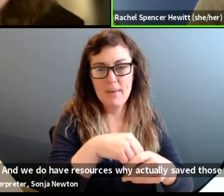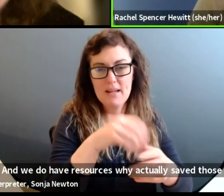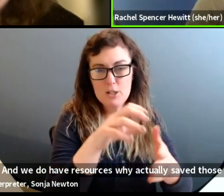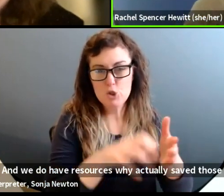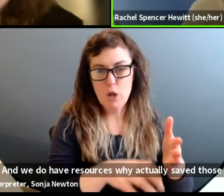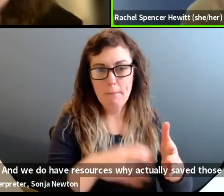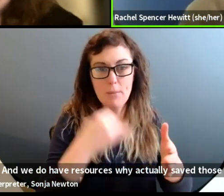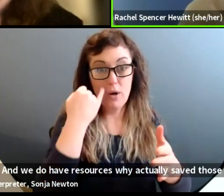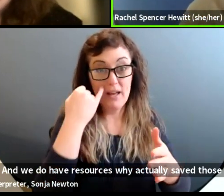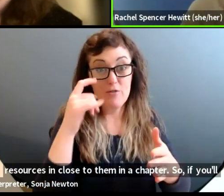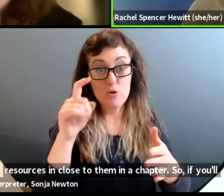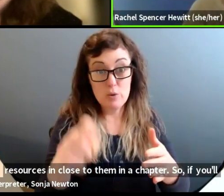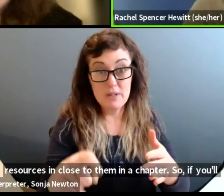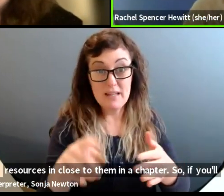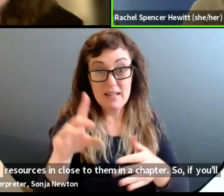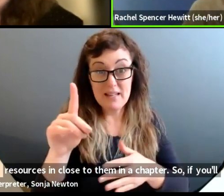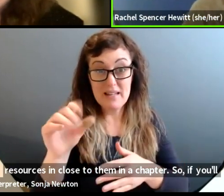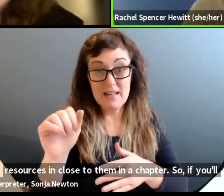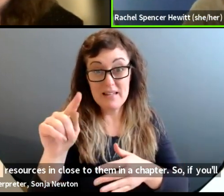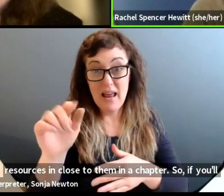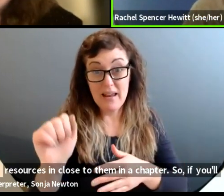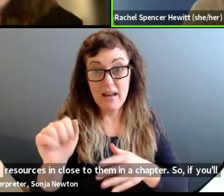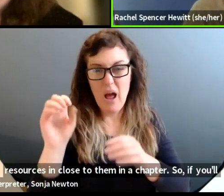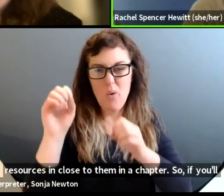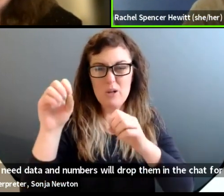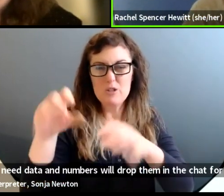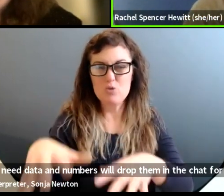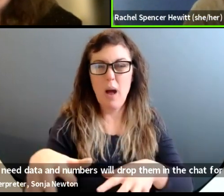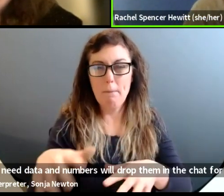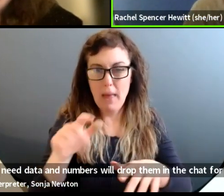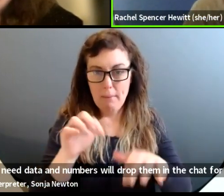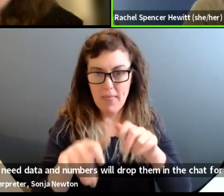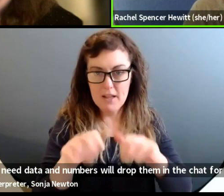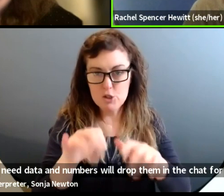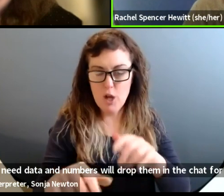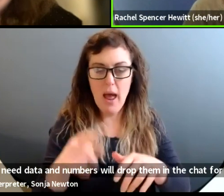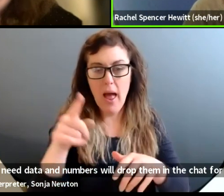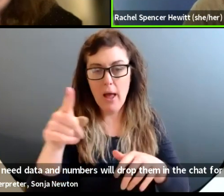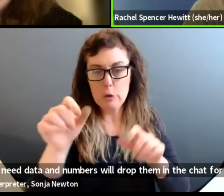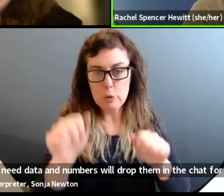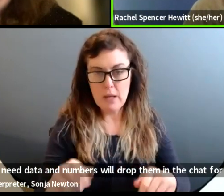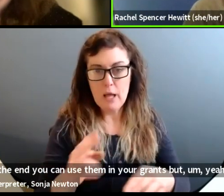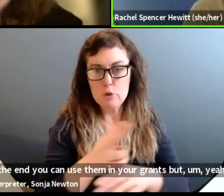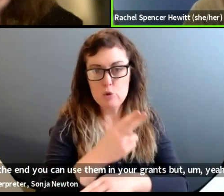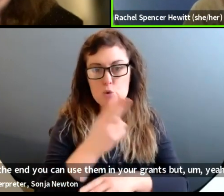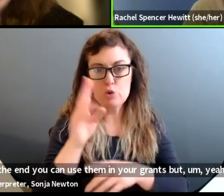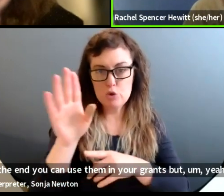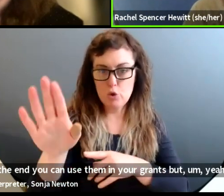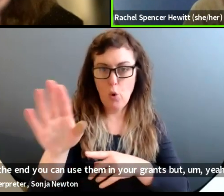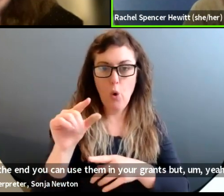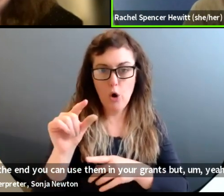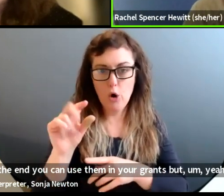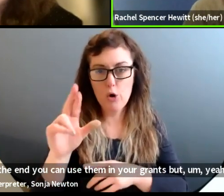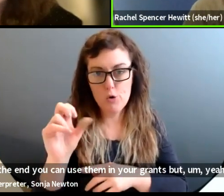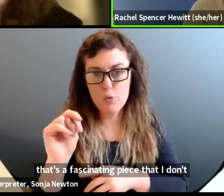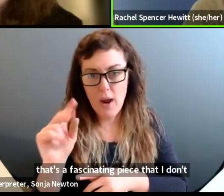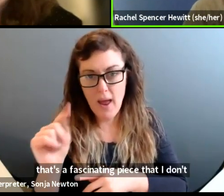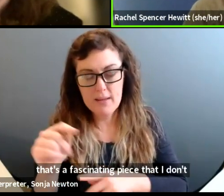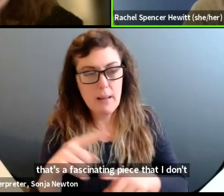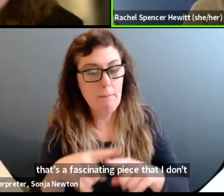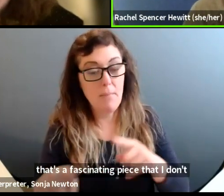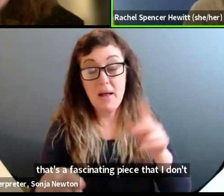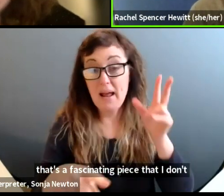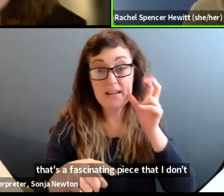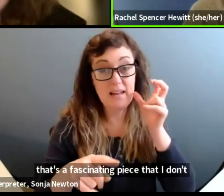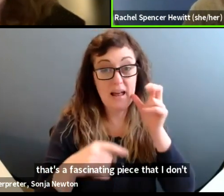data and numbers, I'll, drop them in the chat towards the end. You can use them in your grants, but, um, yeah, that's a fascinating piece that I don't, I hadn't heard folks